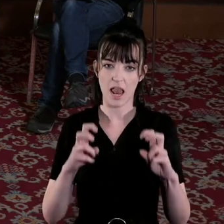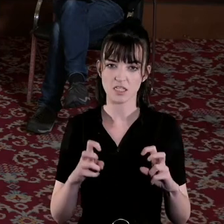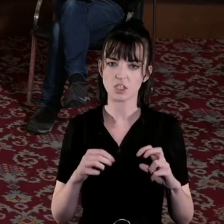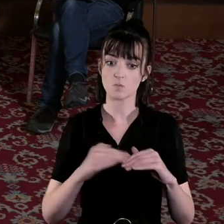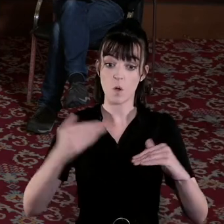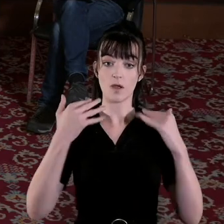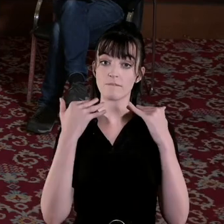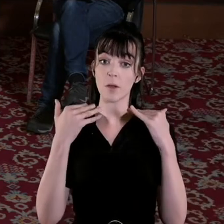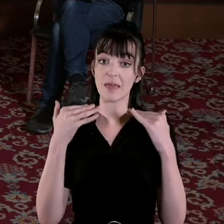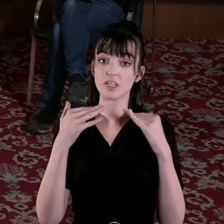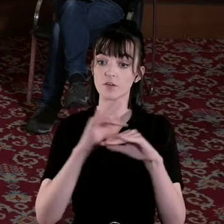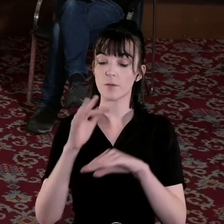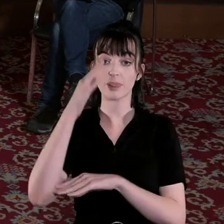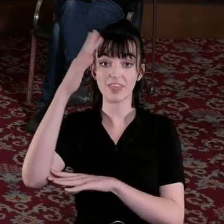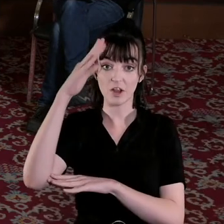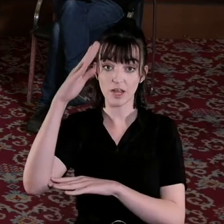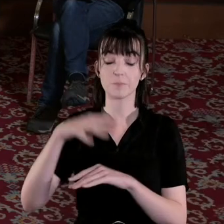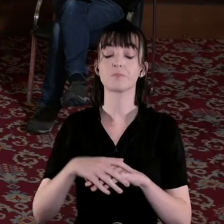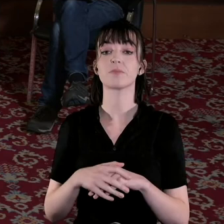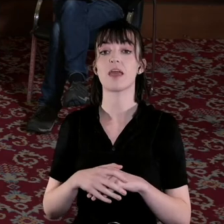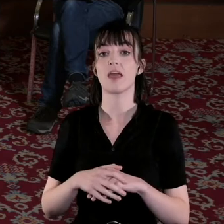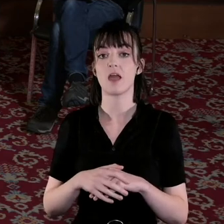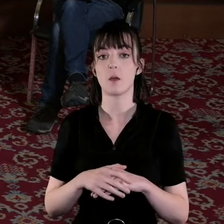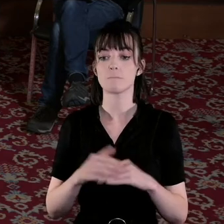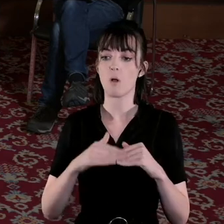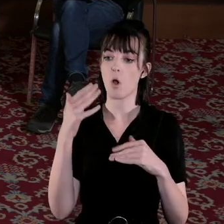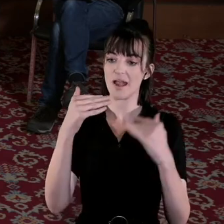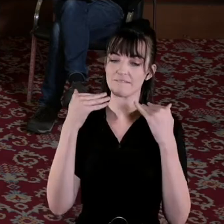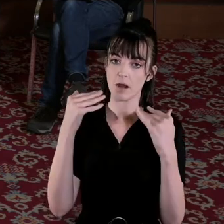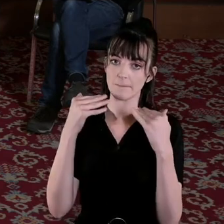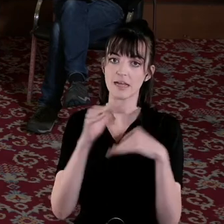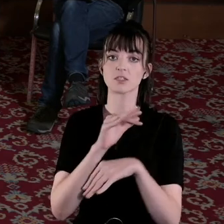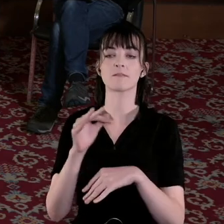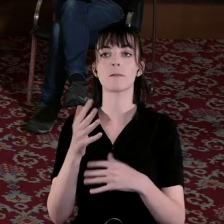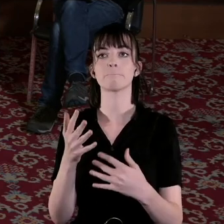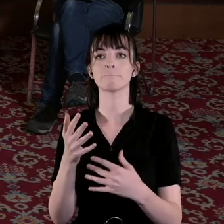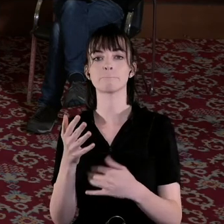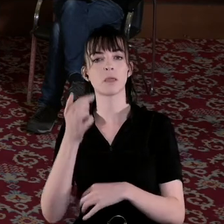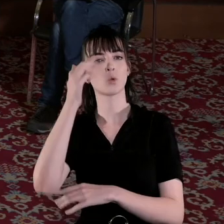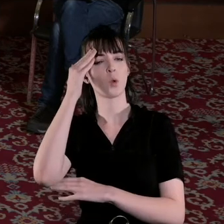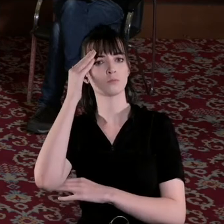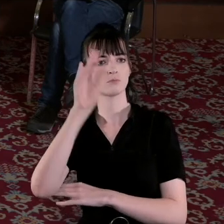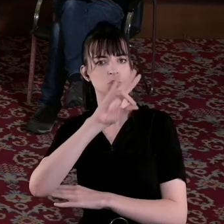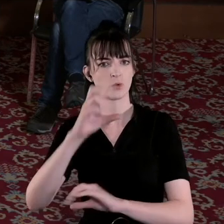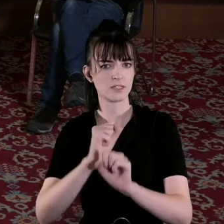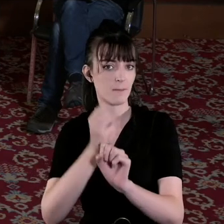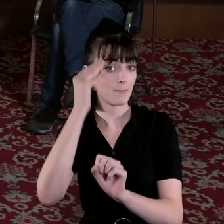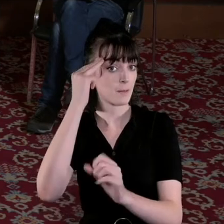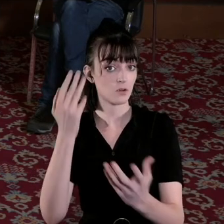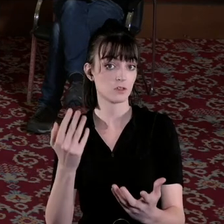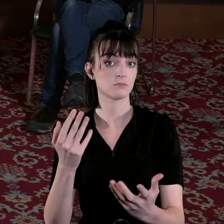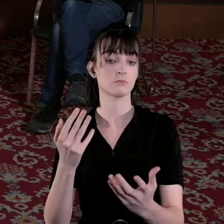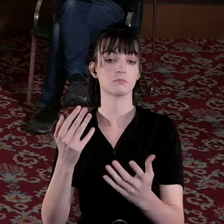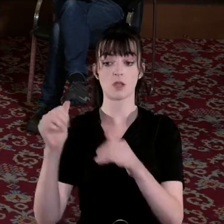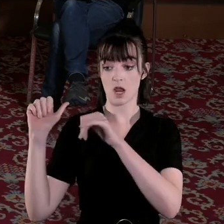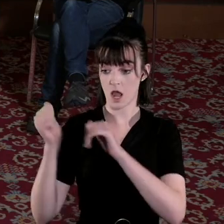perhaps by theory you know more informed by you know questions about memory commemoration